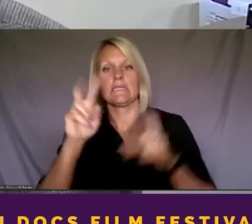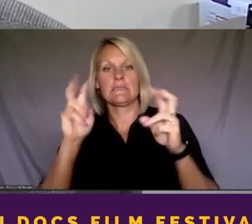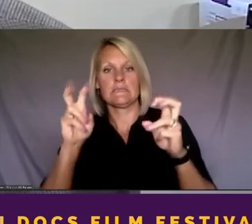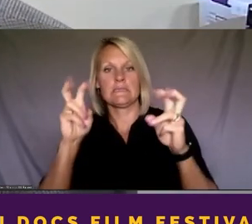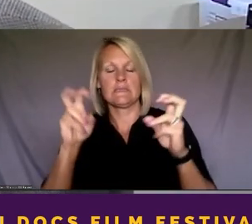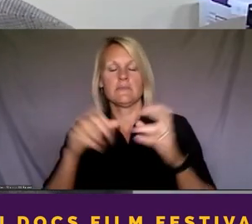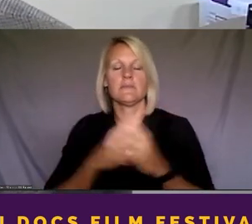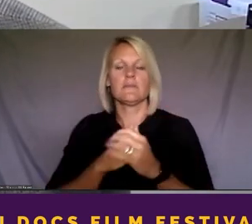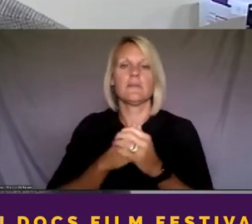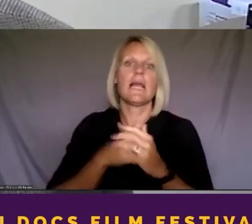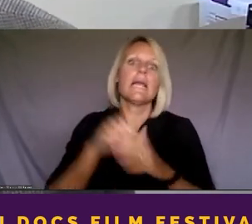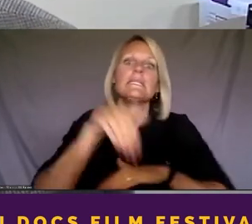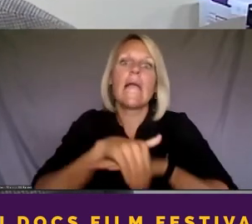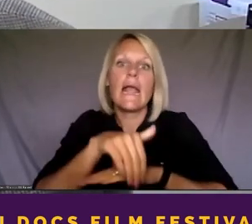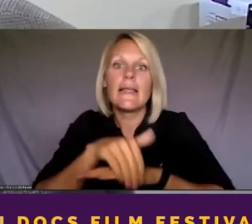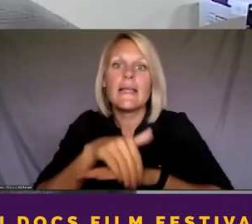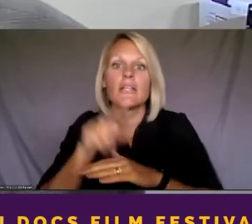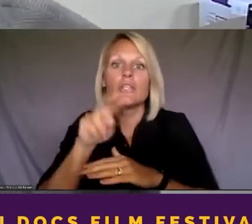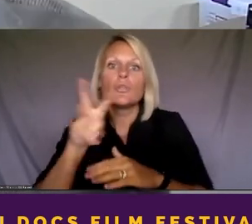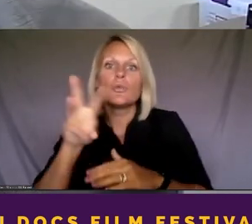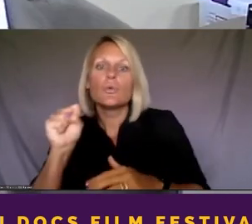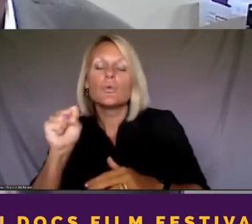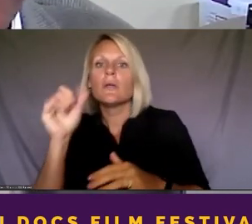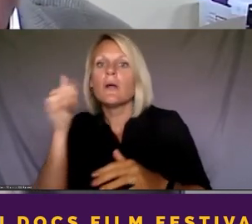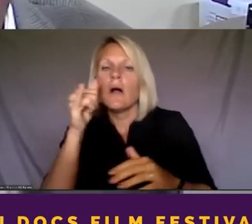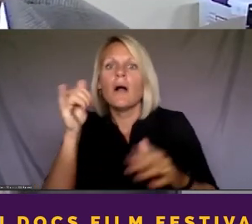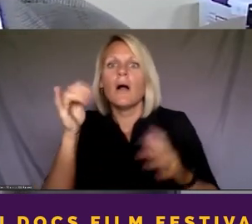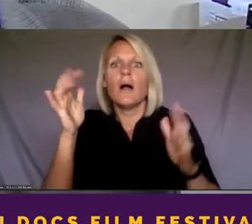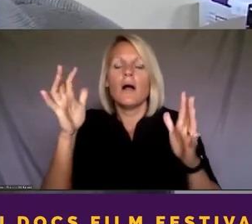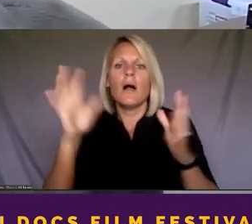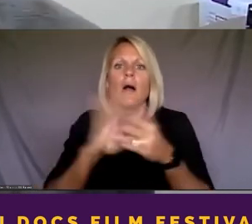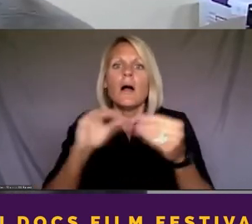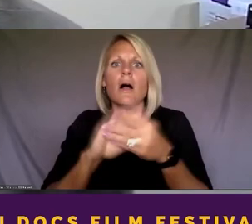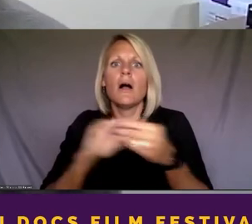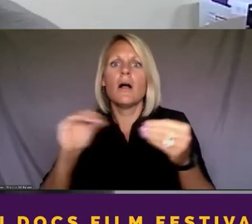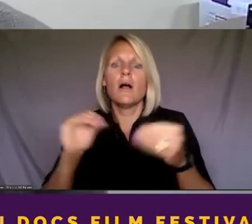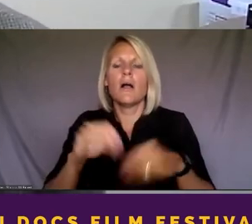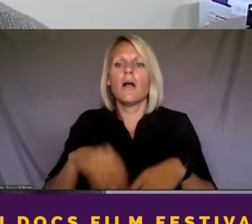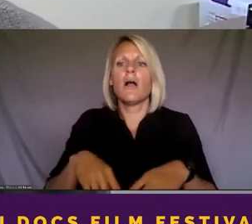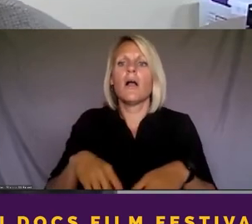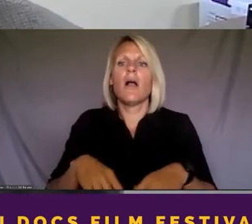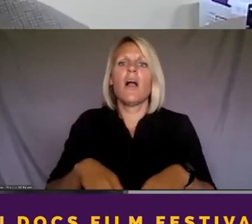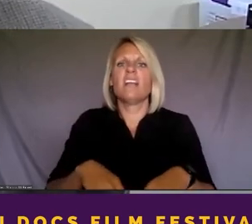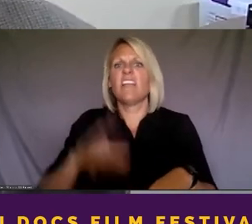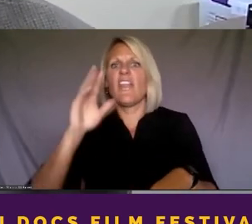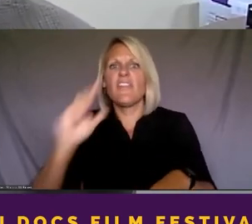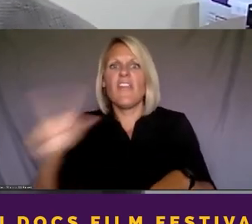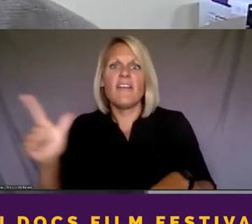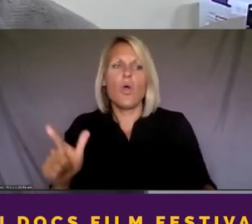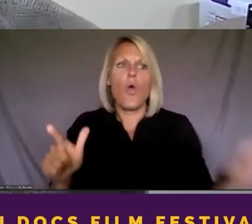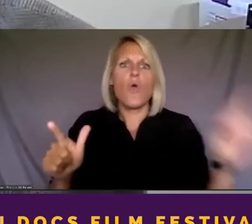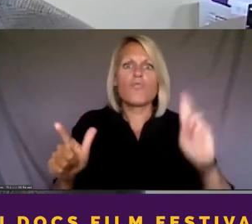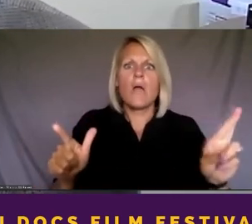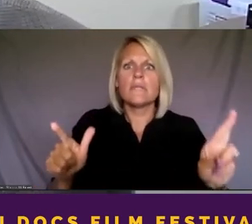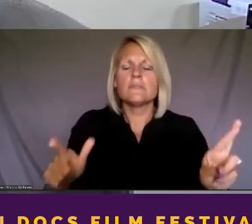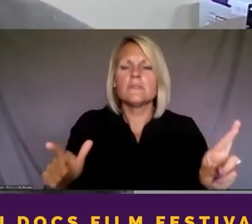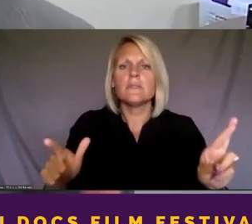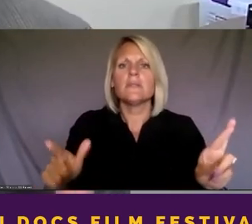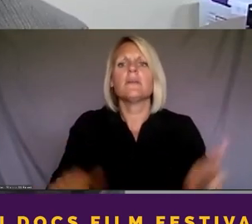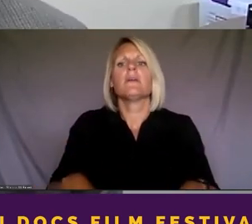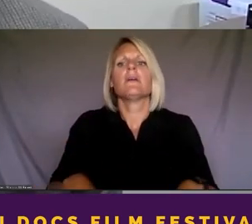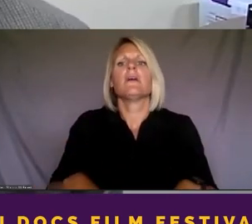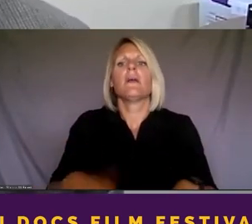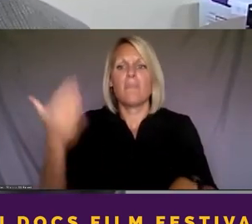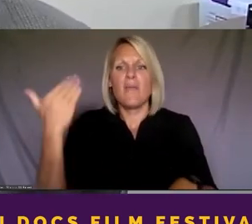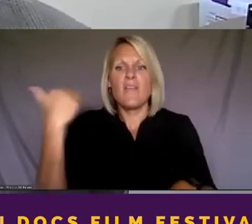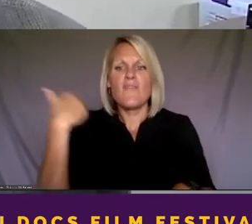news punditry. It's left of center. It's right of center. It used to be left and right on the